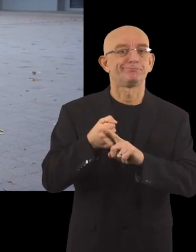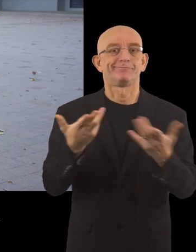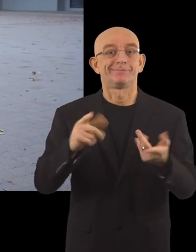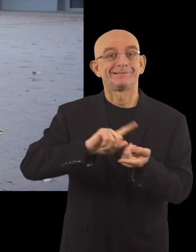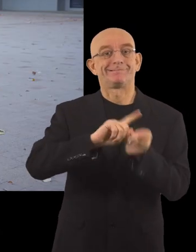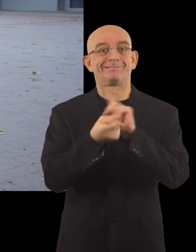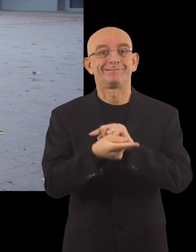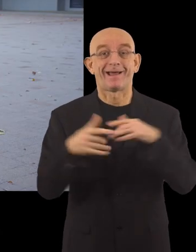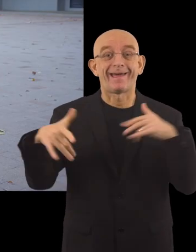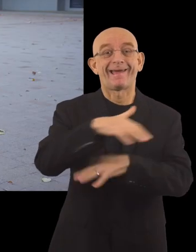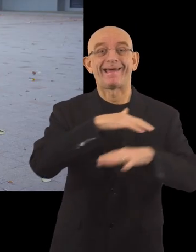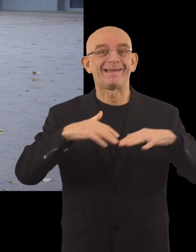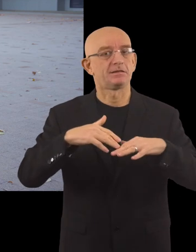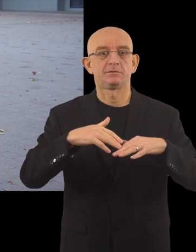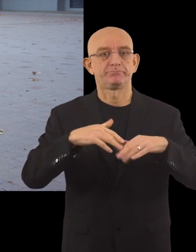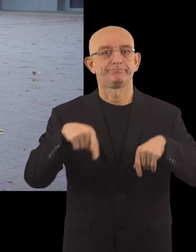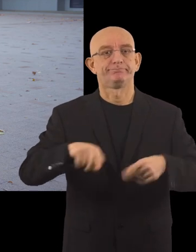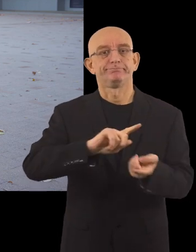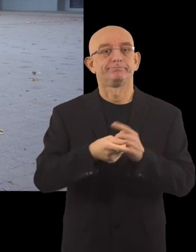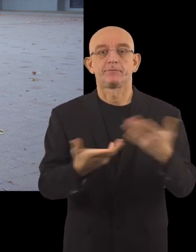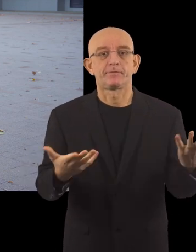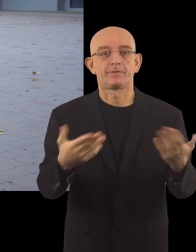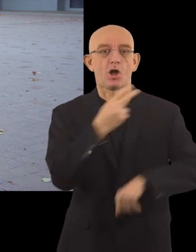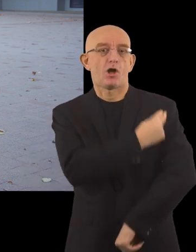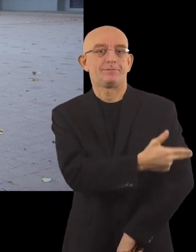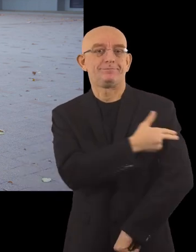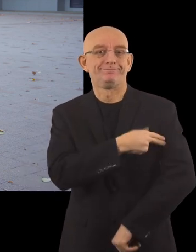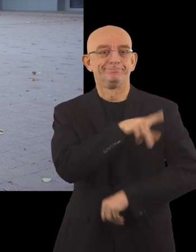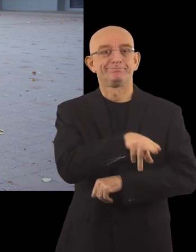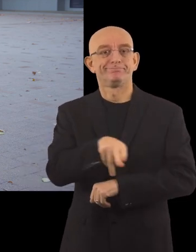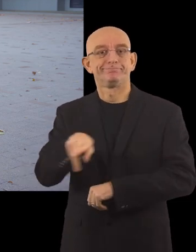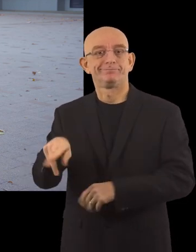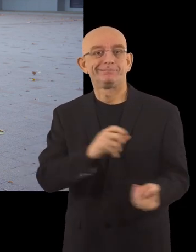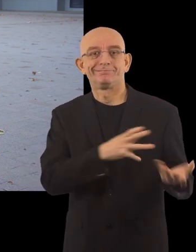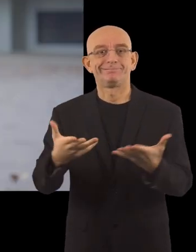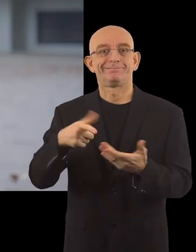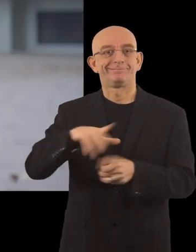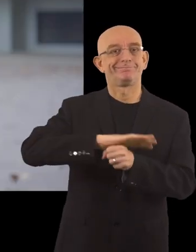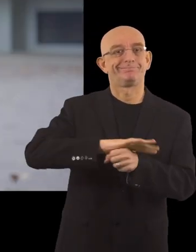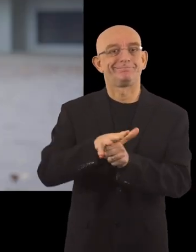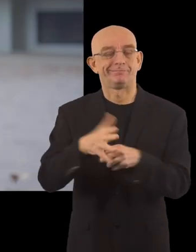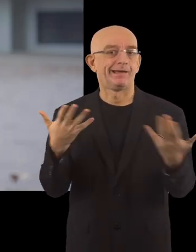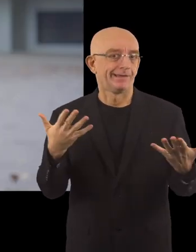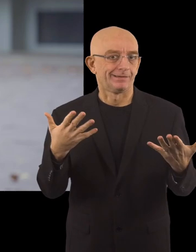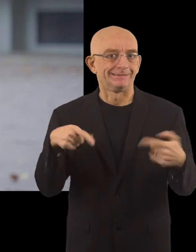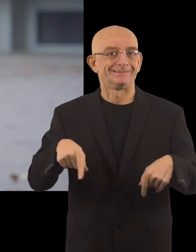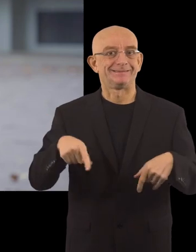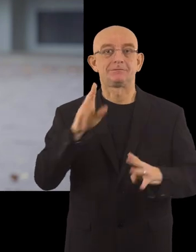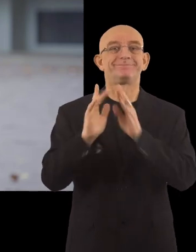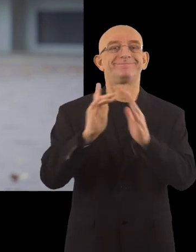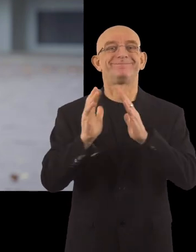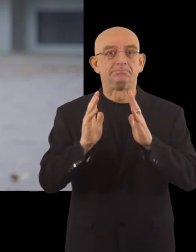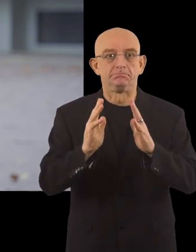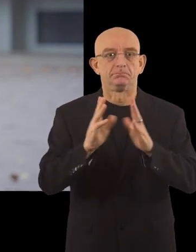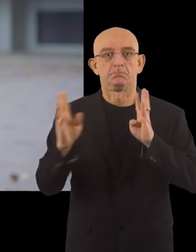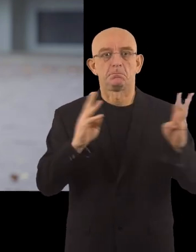instead of an event you were a big party, and a celebration of inclusion, it became an emergency hospital. In this pandemic, public life